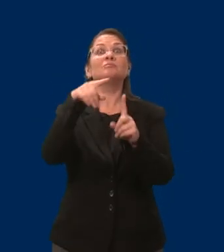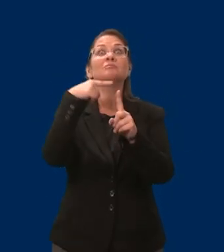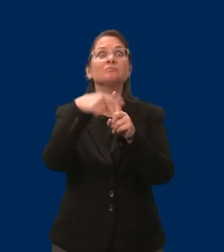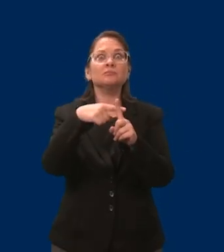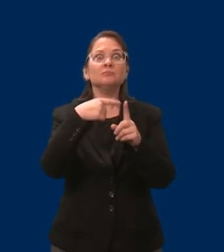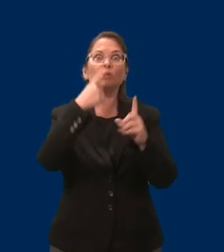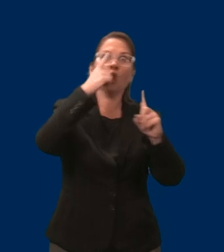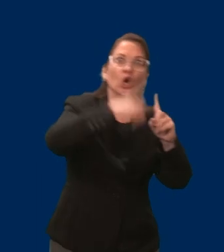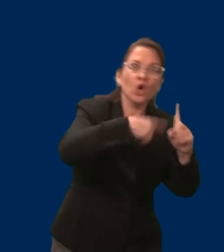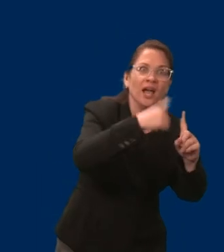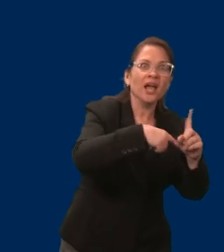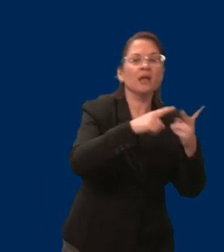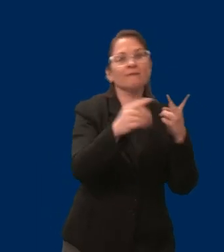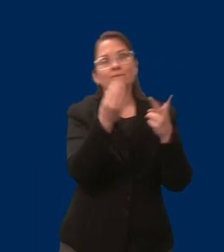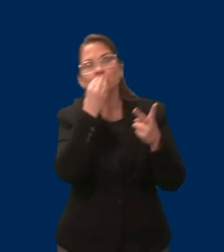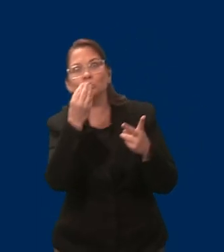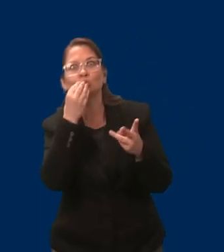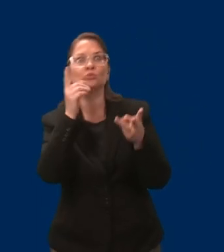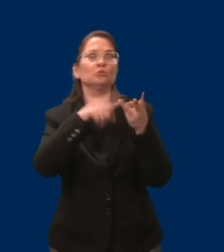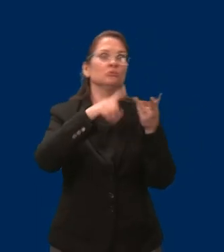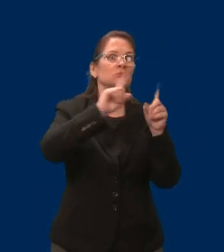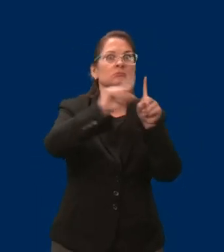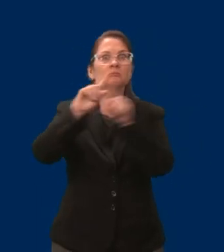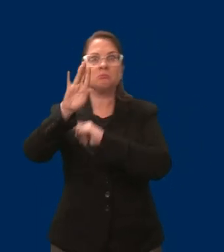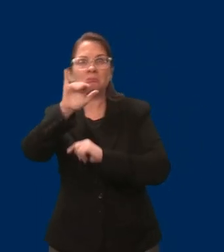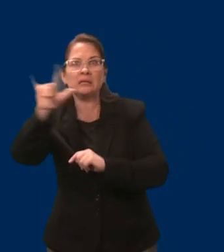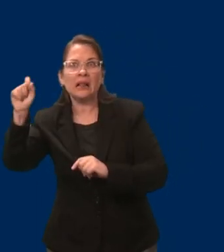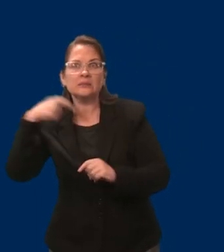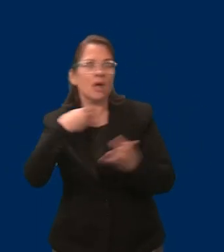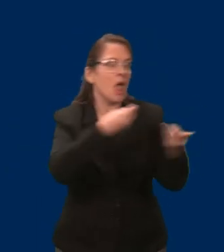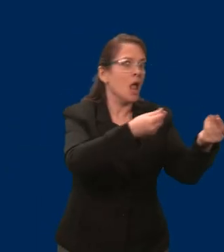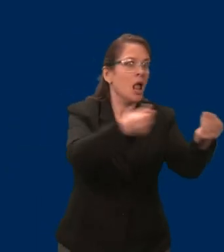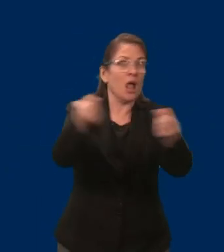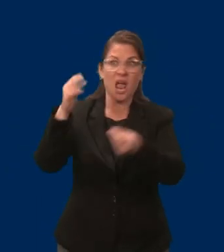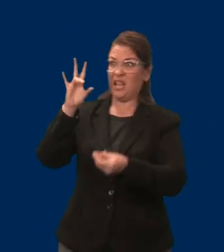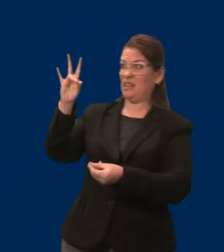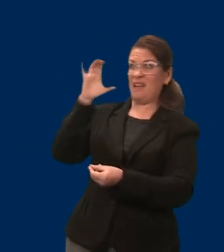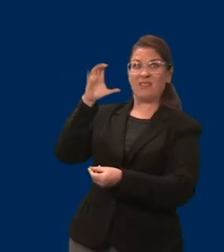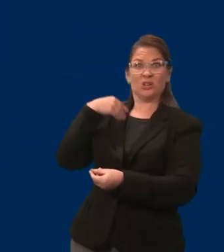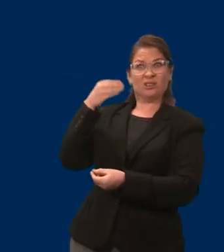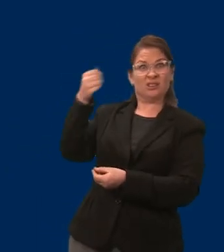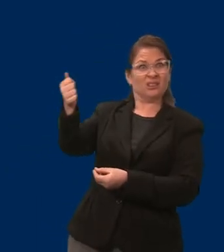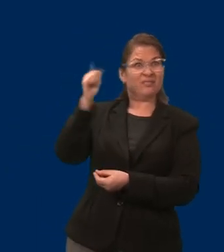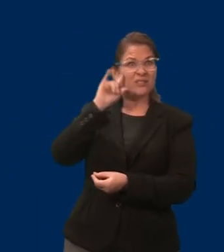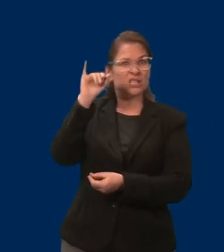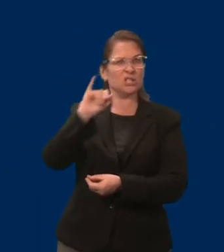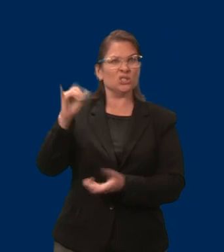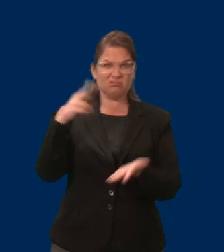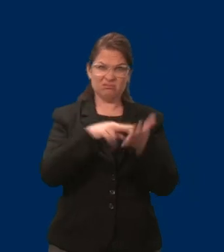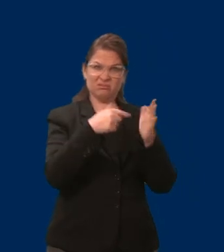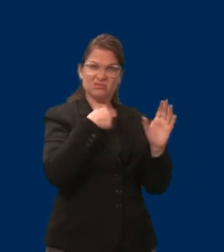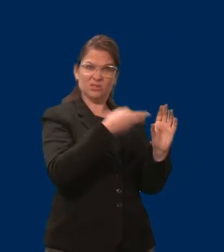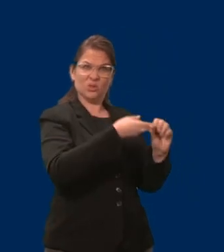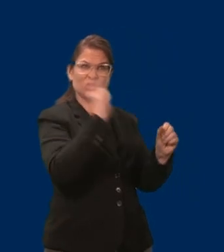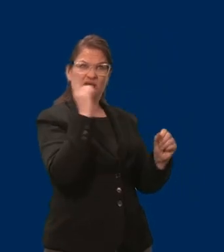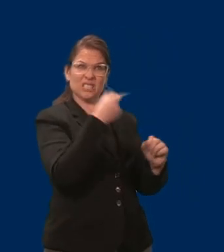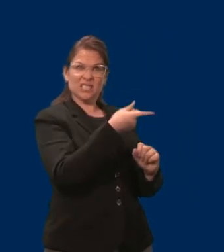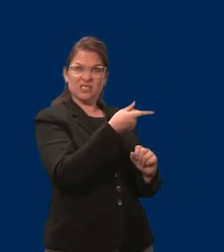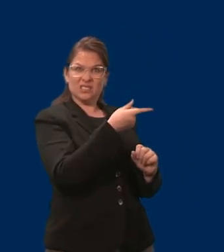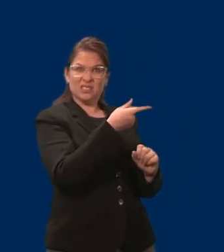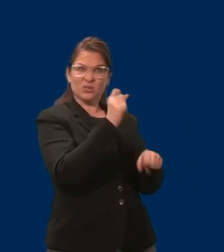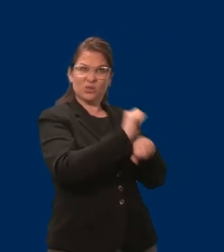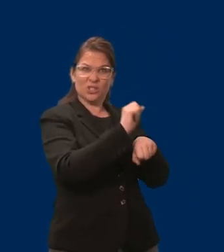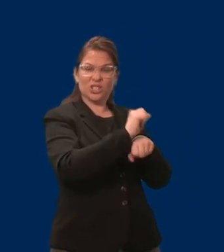forced to quit my job and apply for all of the services that I had been working so hard to stay off of.